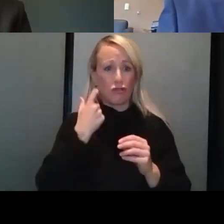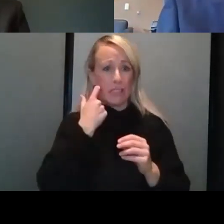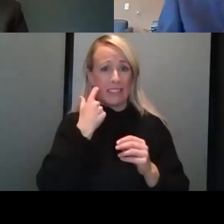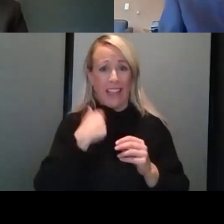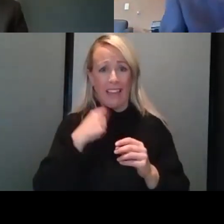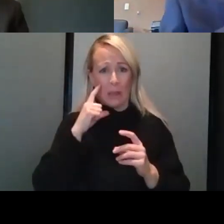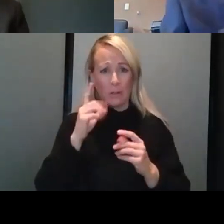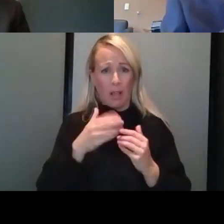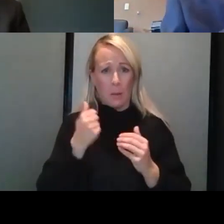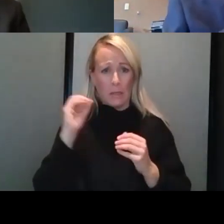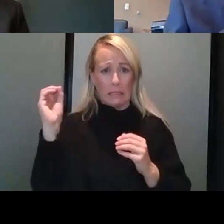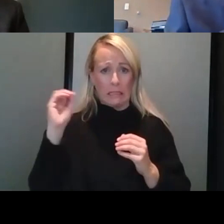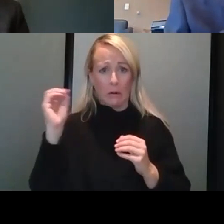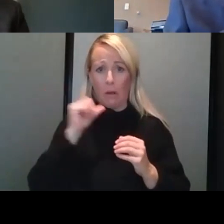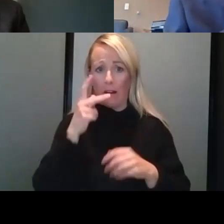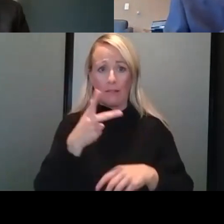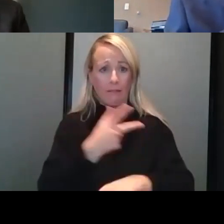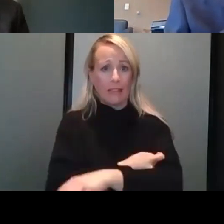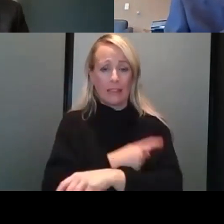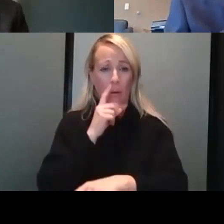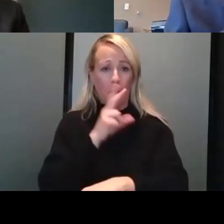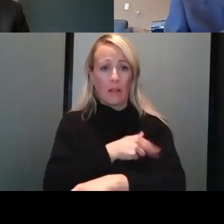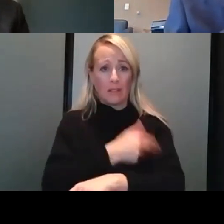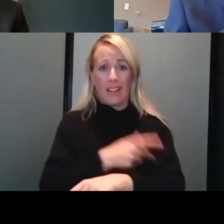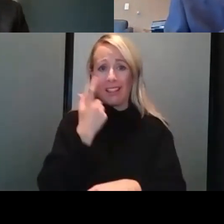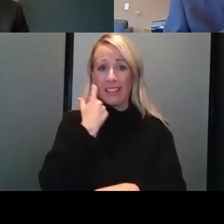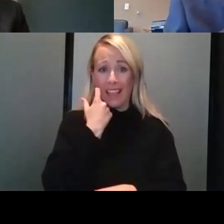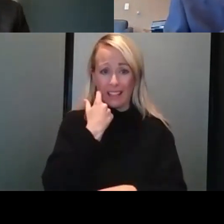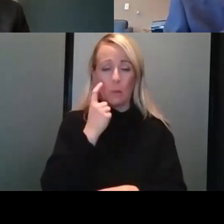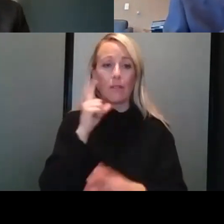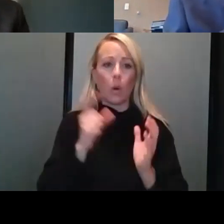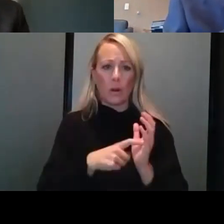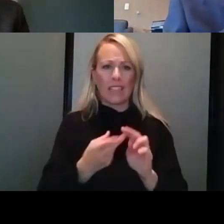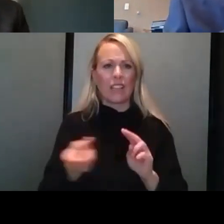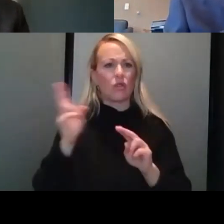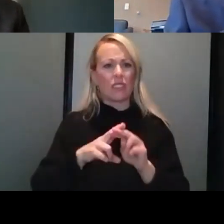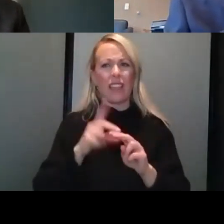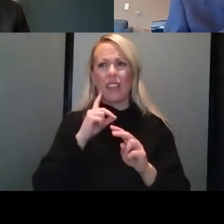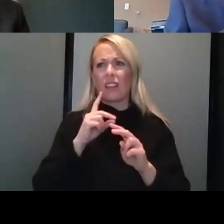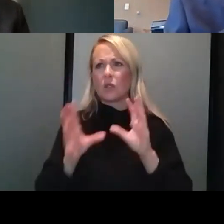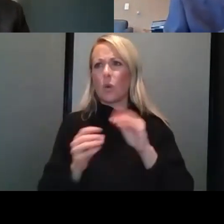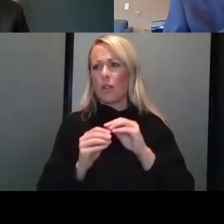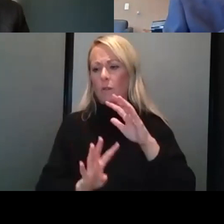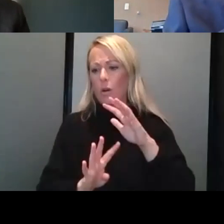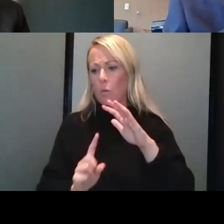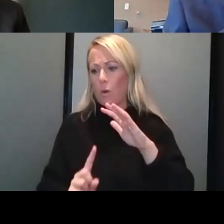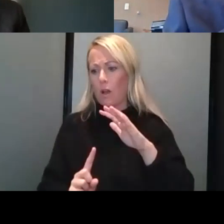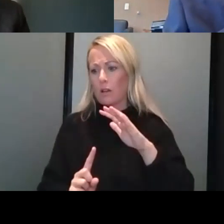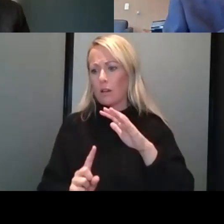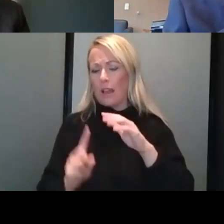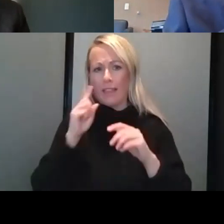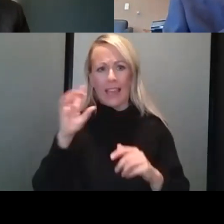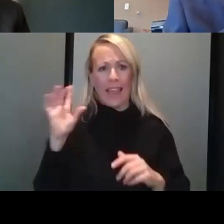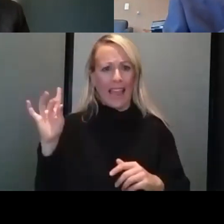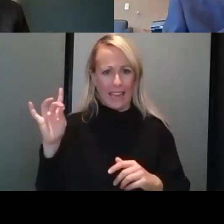zero vaccinated that were hospitalized. Lately, we've seen an increase. I think out of the 41 we have today, I believe eight